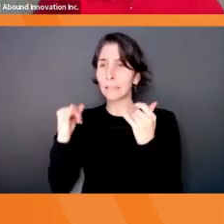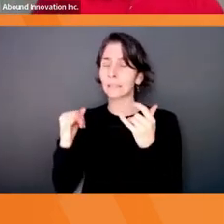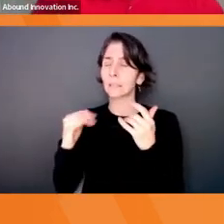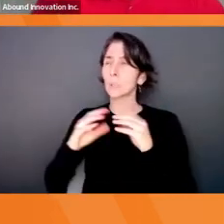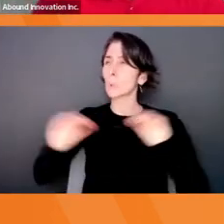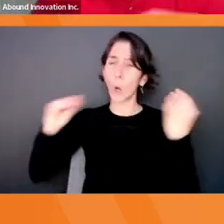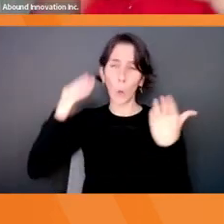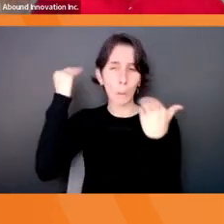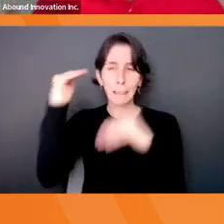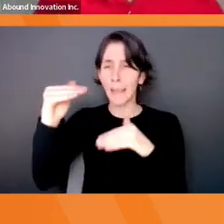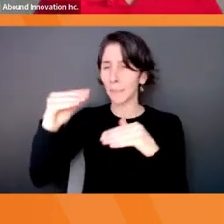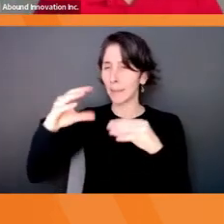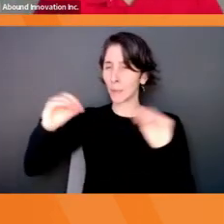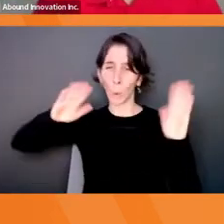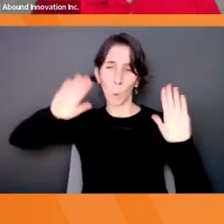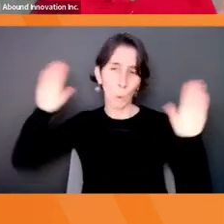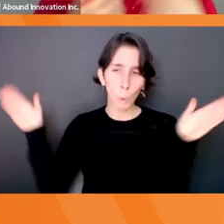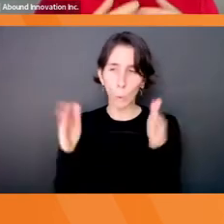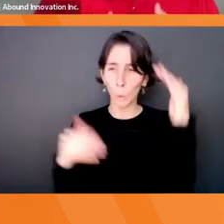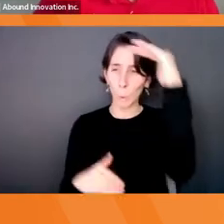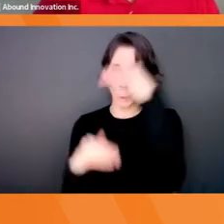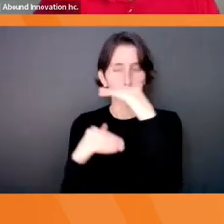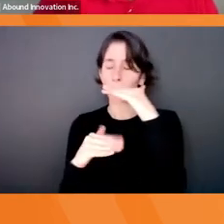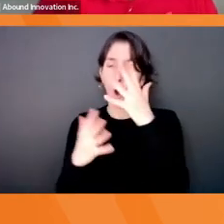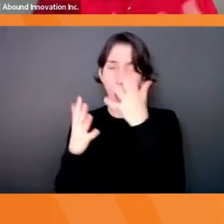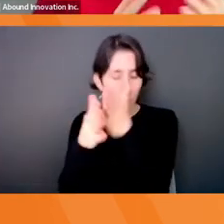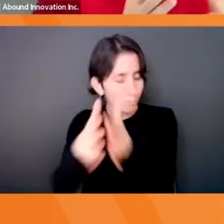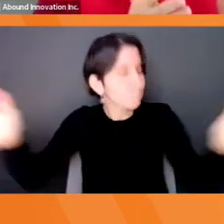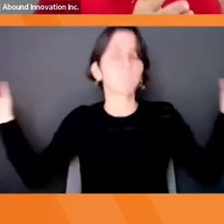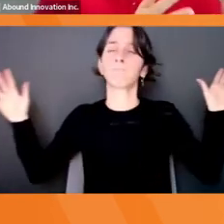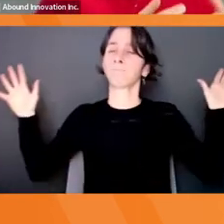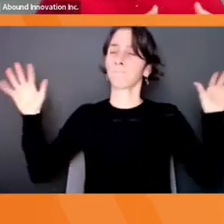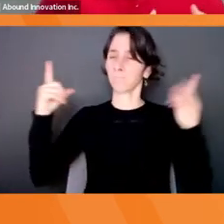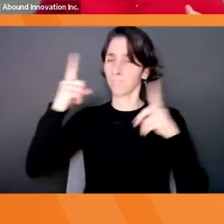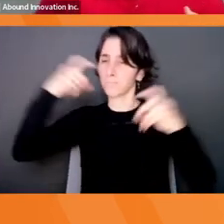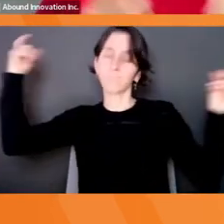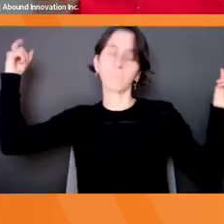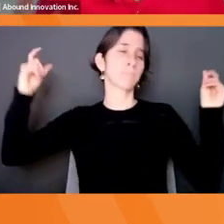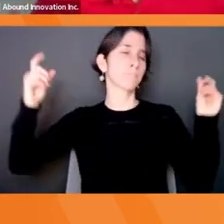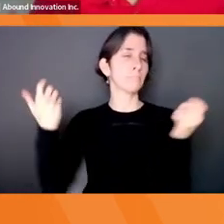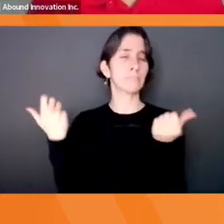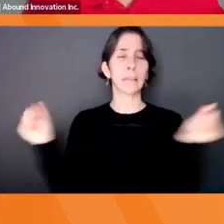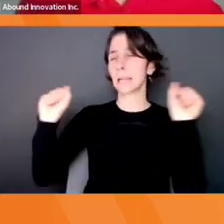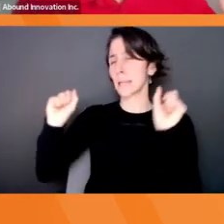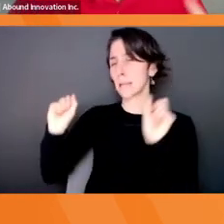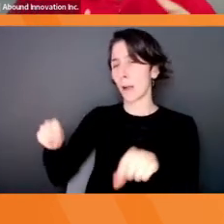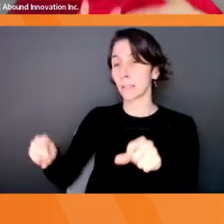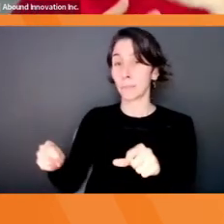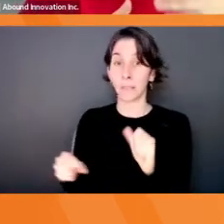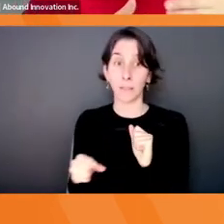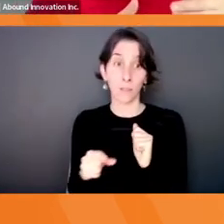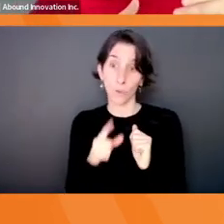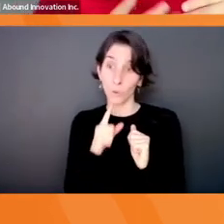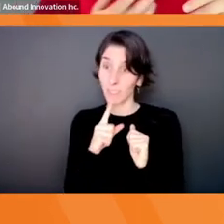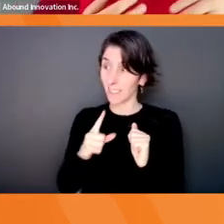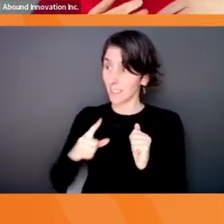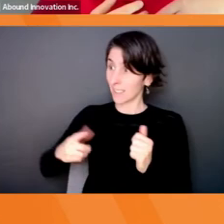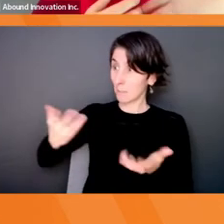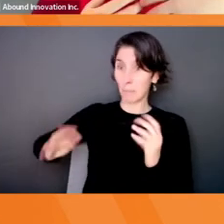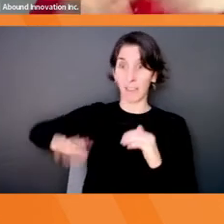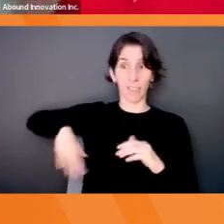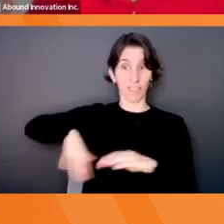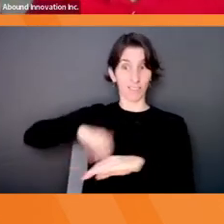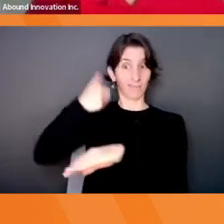the limit, you know, you can dream of possibilities, my favorite part, because this is a part where, hey, it might not exist yet. And you now get that